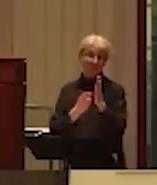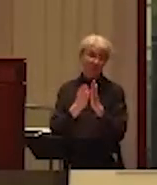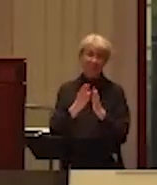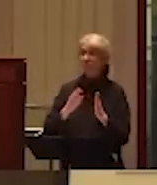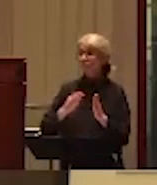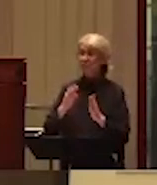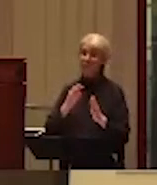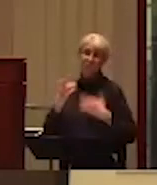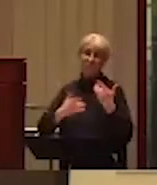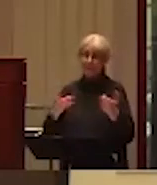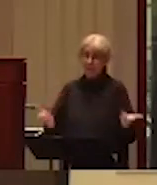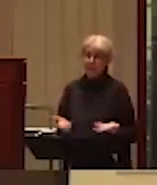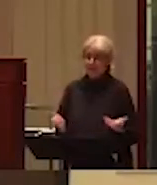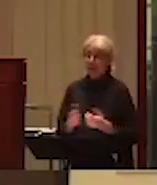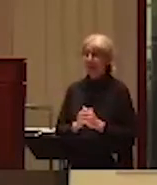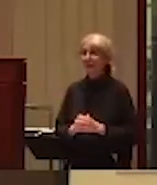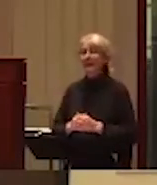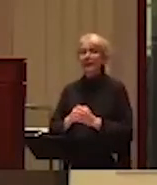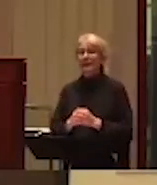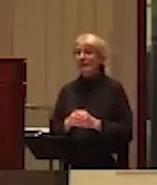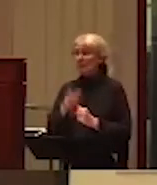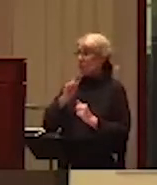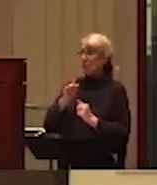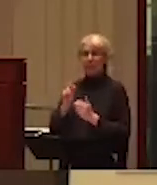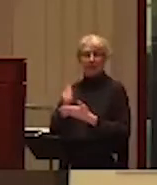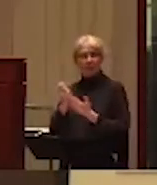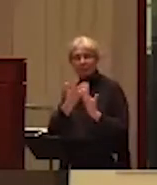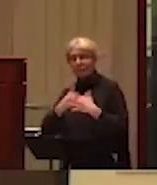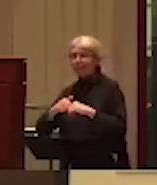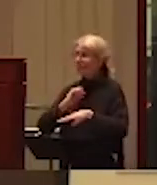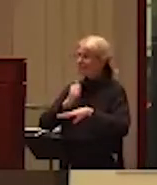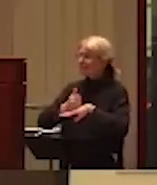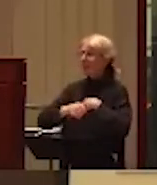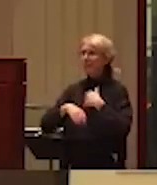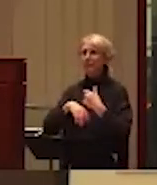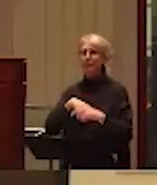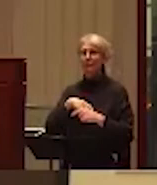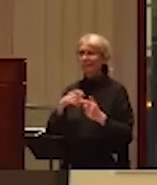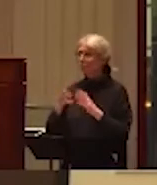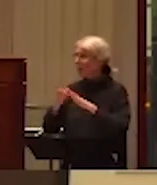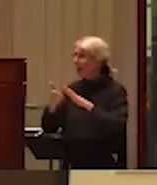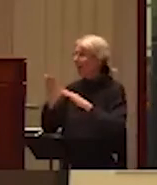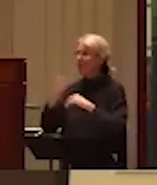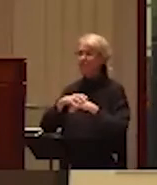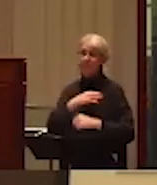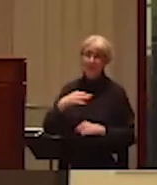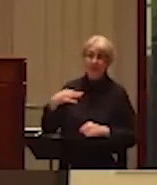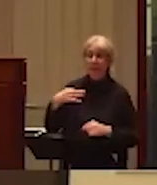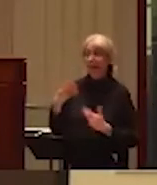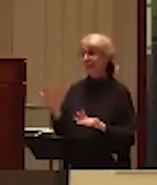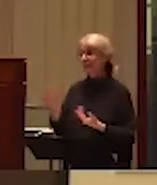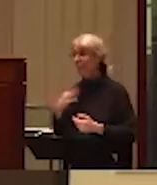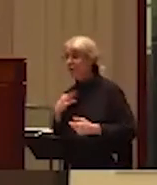Uh, and I want to thank everybody who's made this possible. That includes all the staff and volunteers who helped make the event happen.